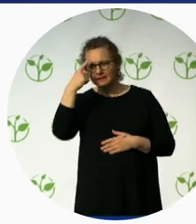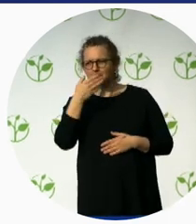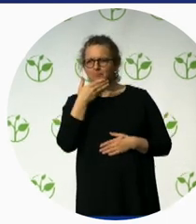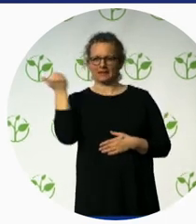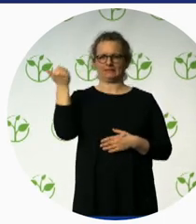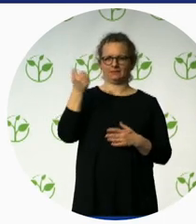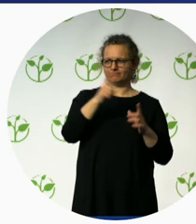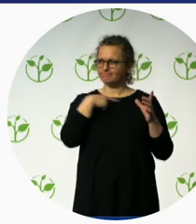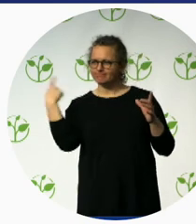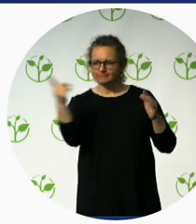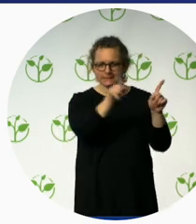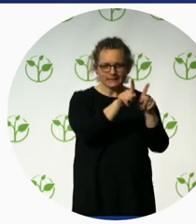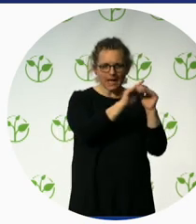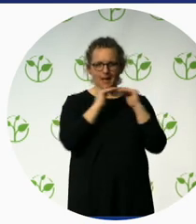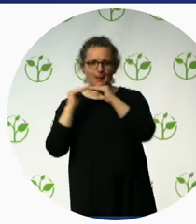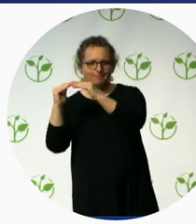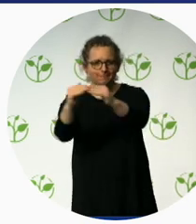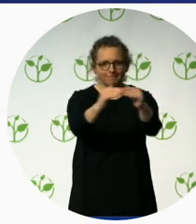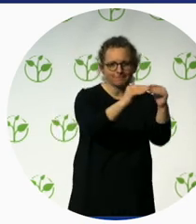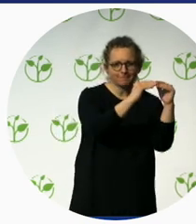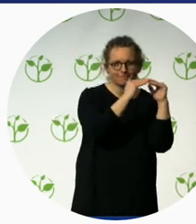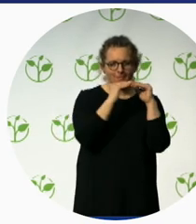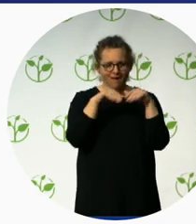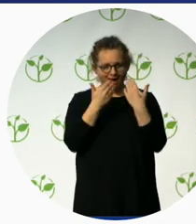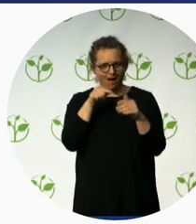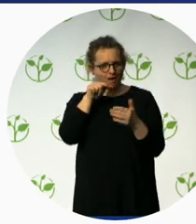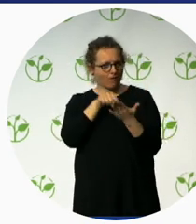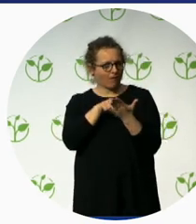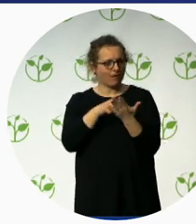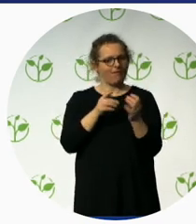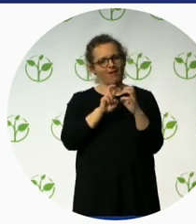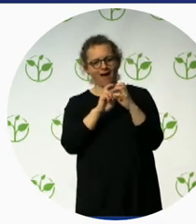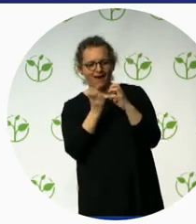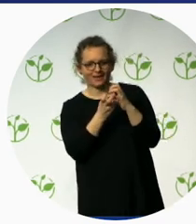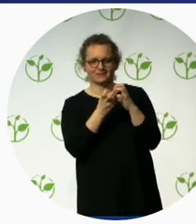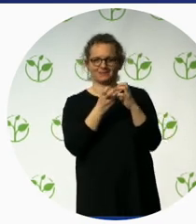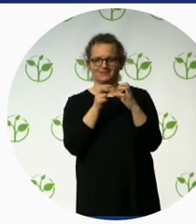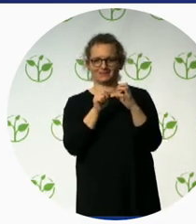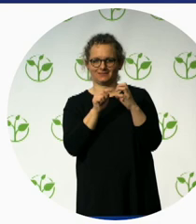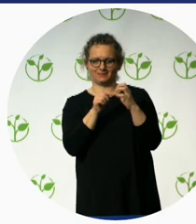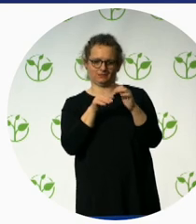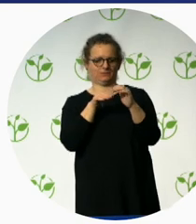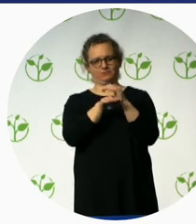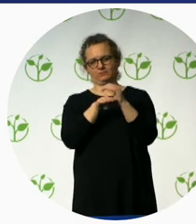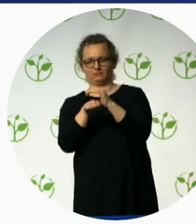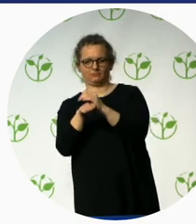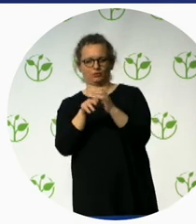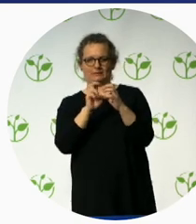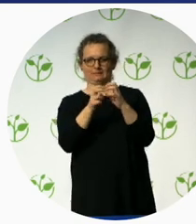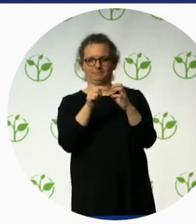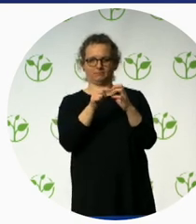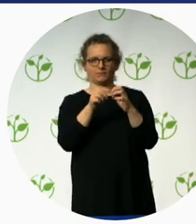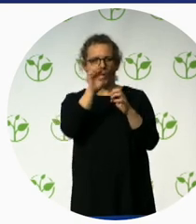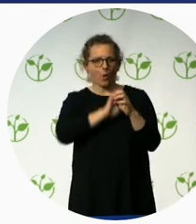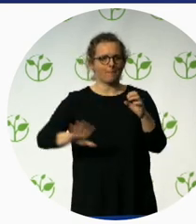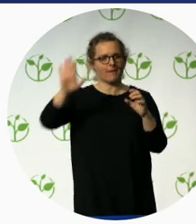standards, this common European standard as important. Me, personally, when I'm